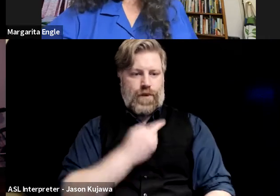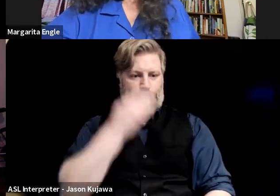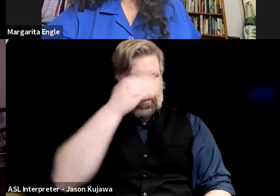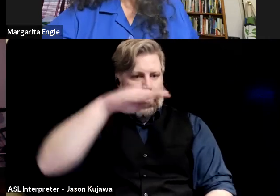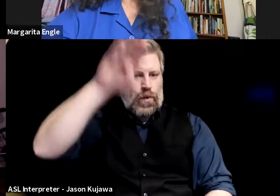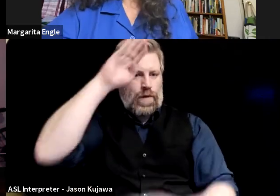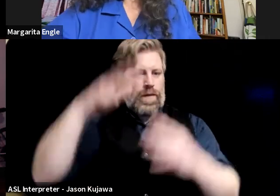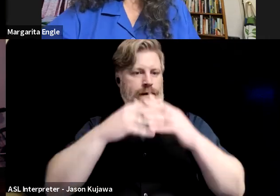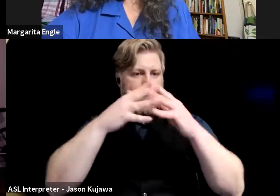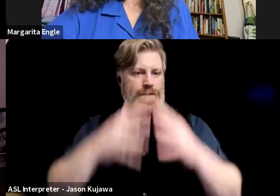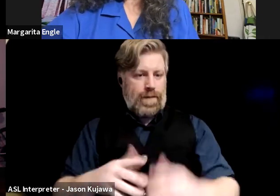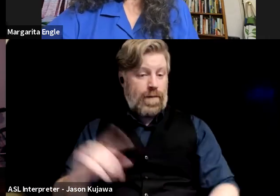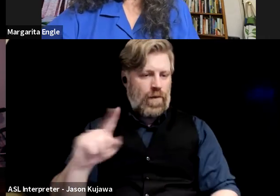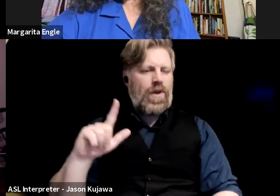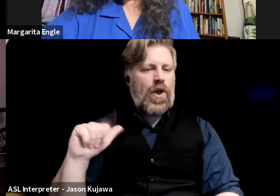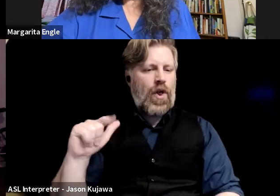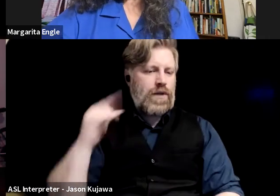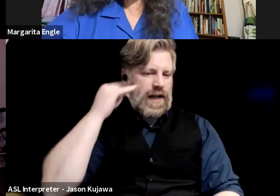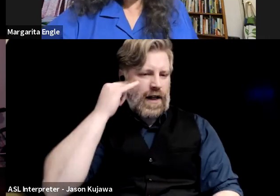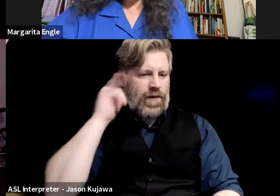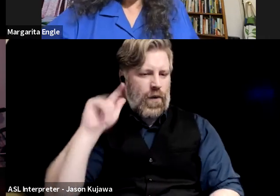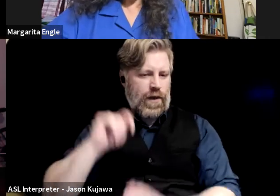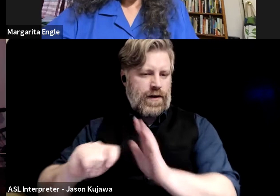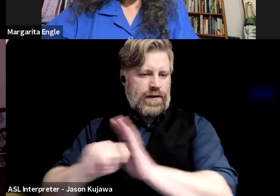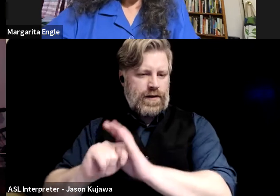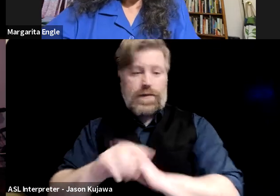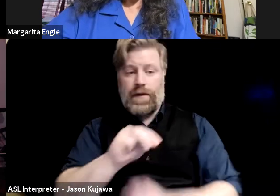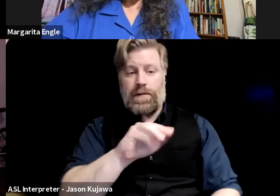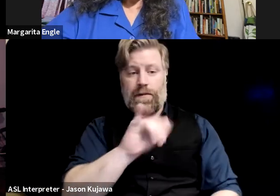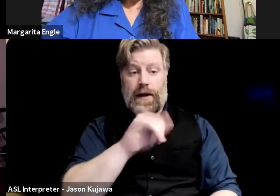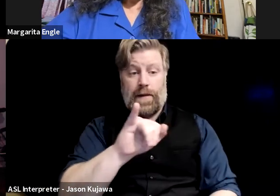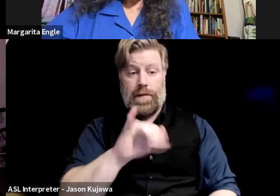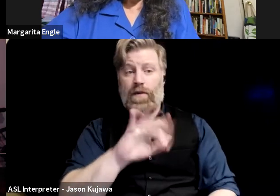time. I know, I mean, I have a lot of relatives in Miami, but, um,